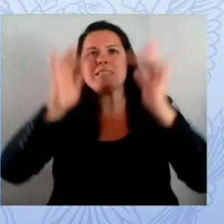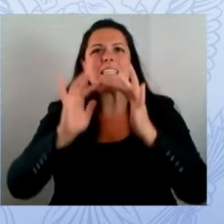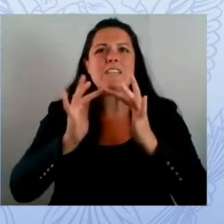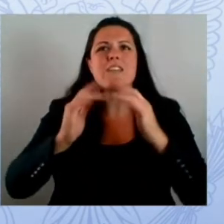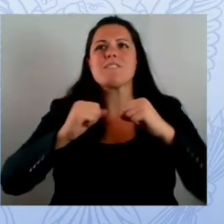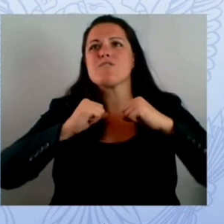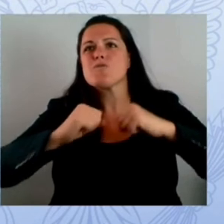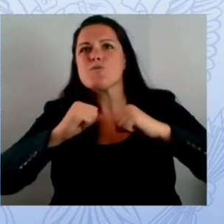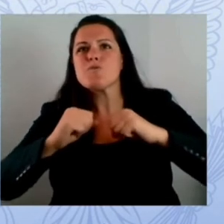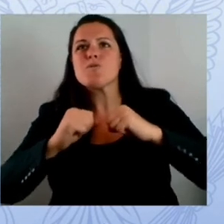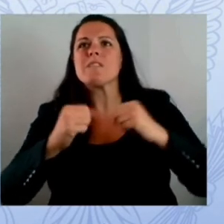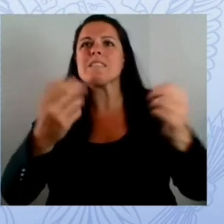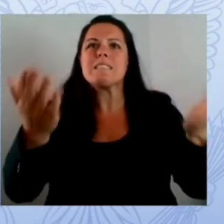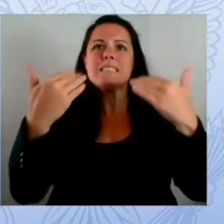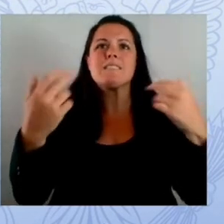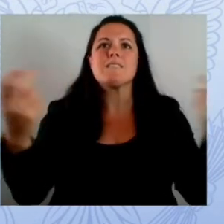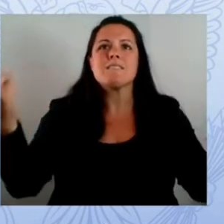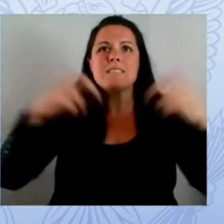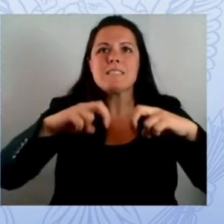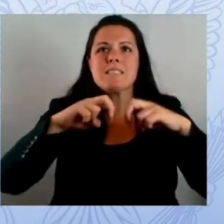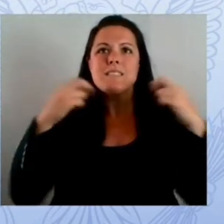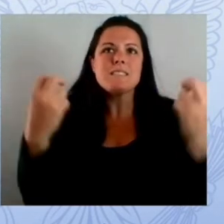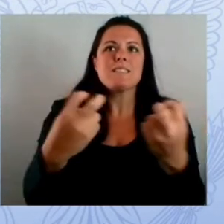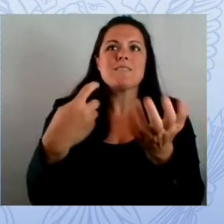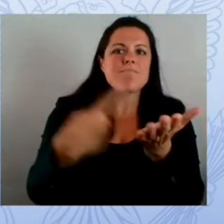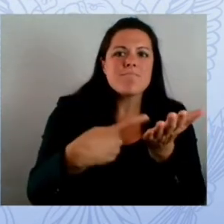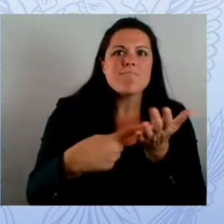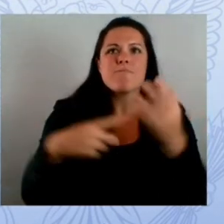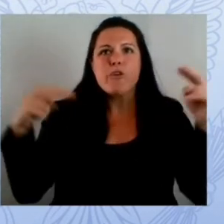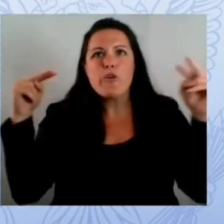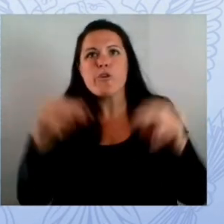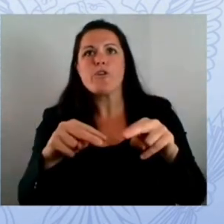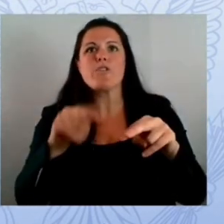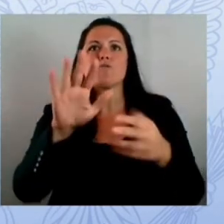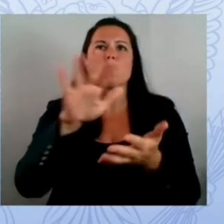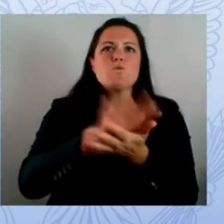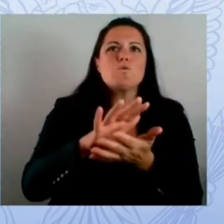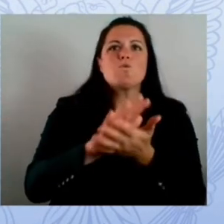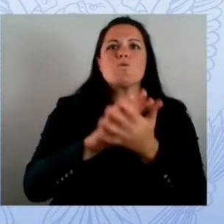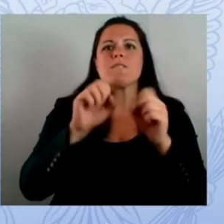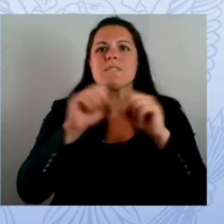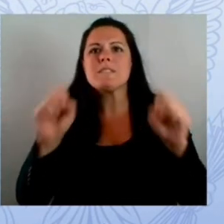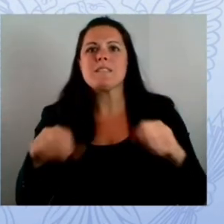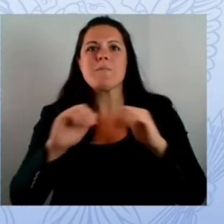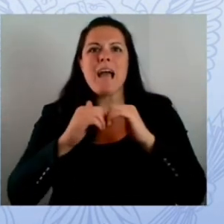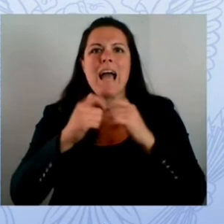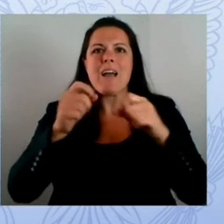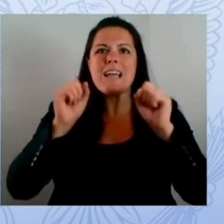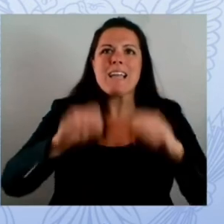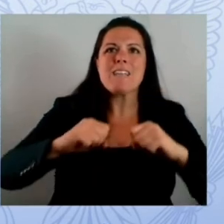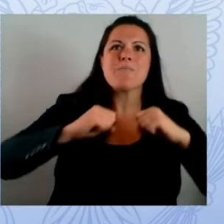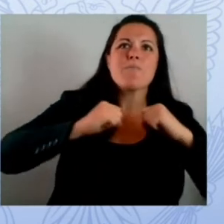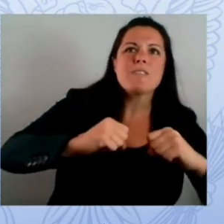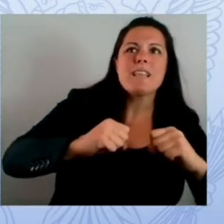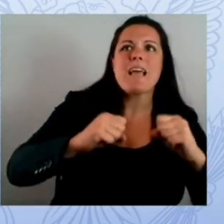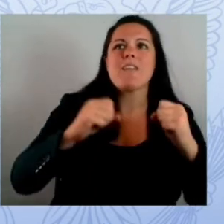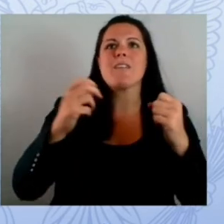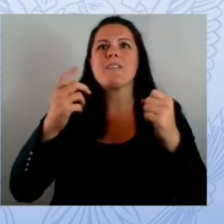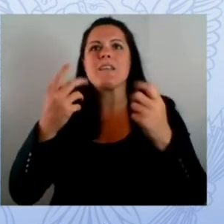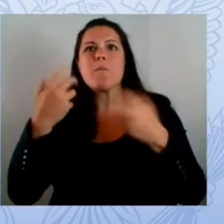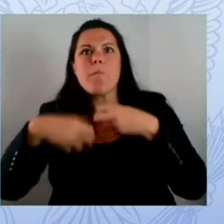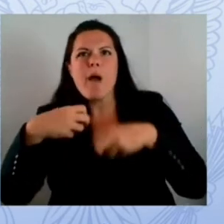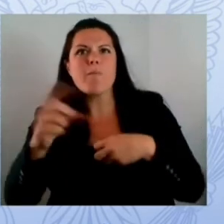and the last thing force your boards to acknowledge this is a high priority and budget accordingly we usually don't